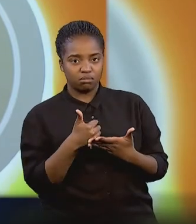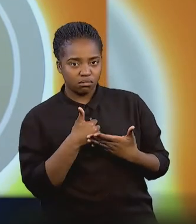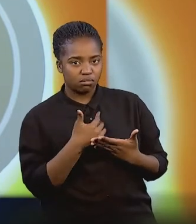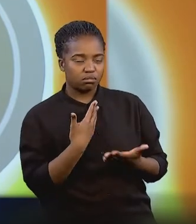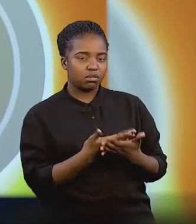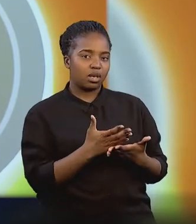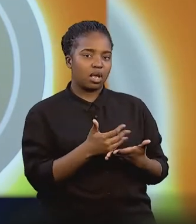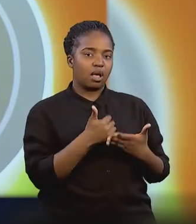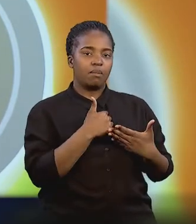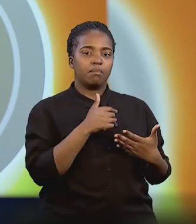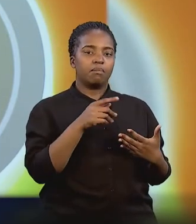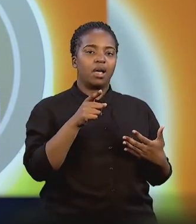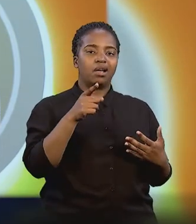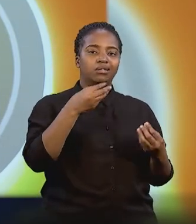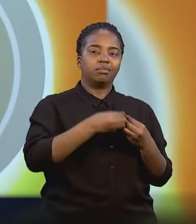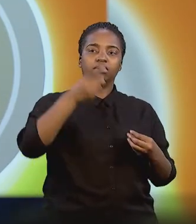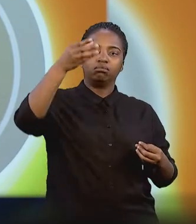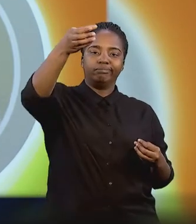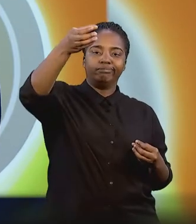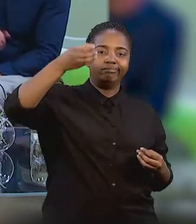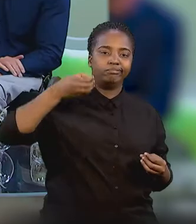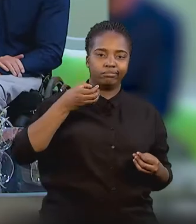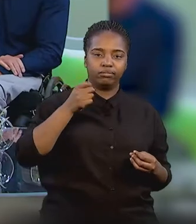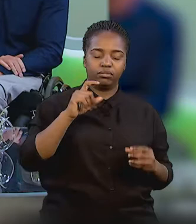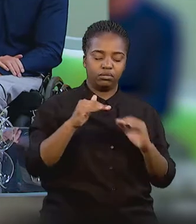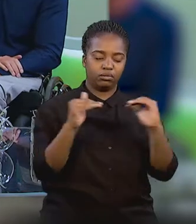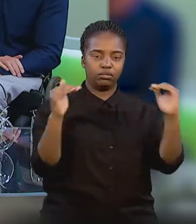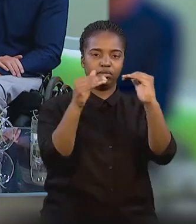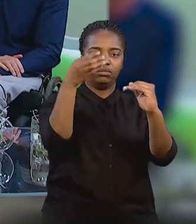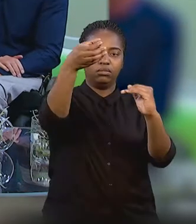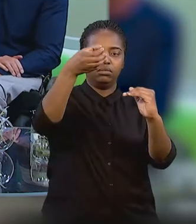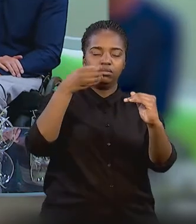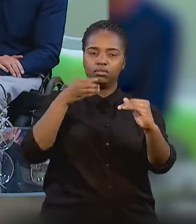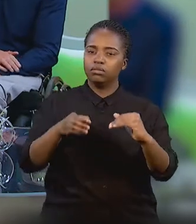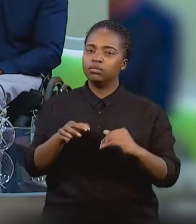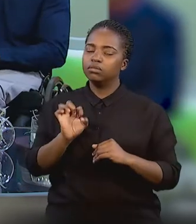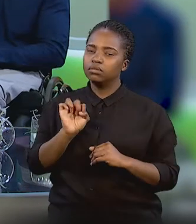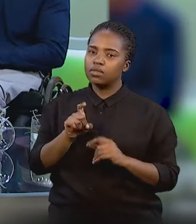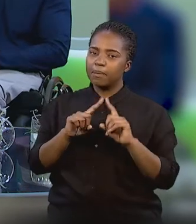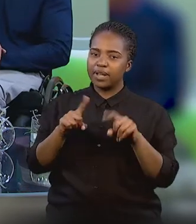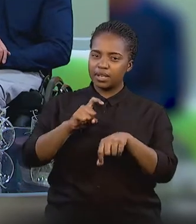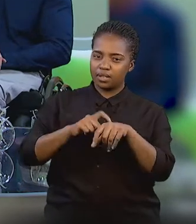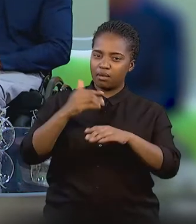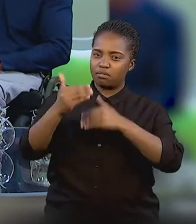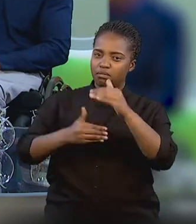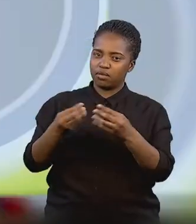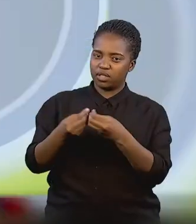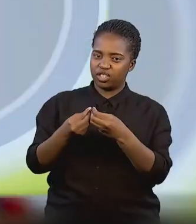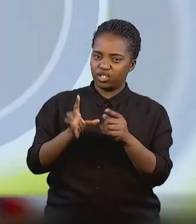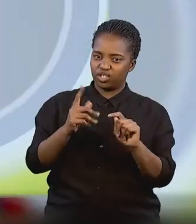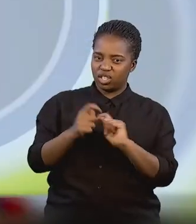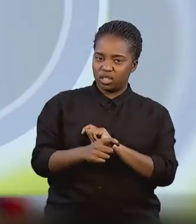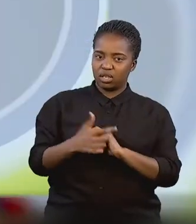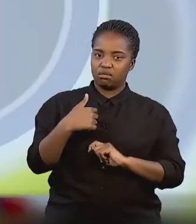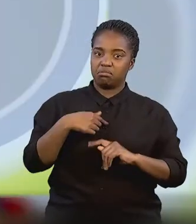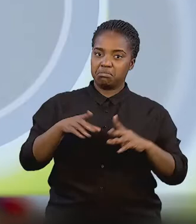help me? Can you please help me get a cup out of the top shelf of the cupboard? Yes. But then over time, everything else changed.